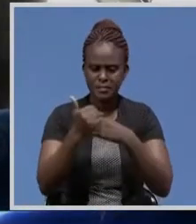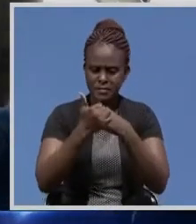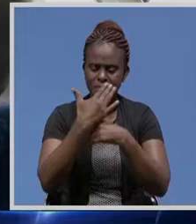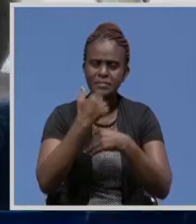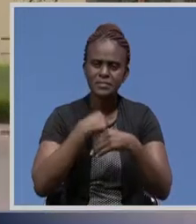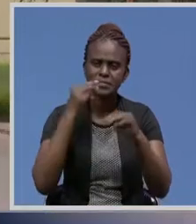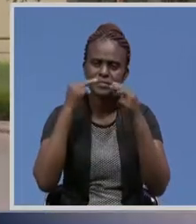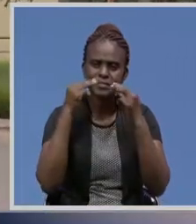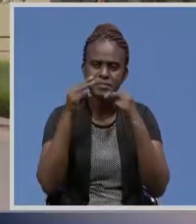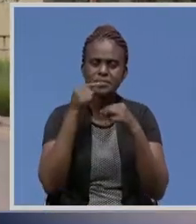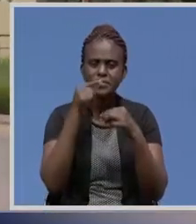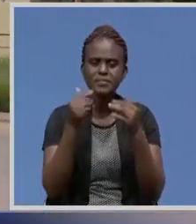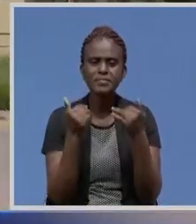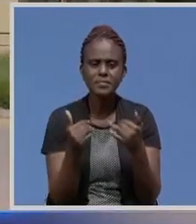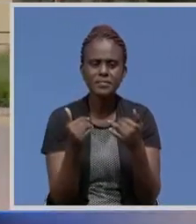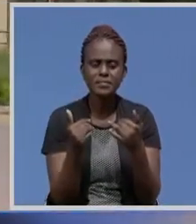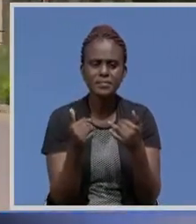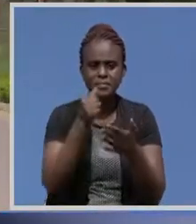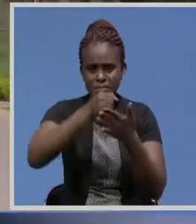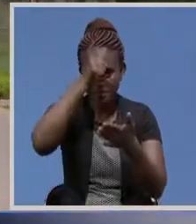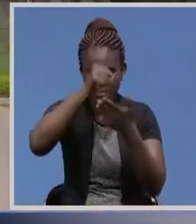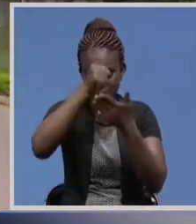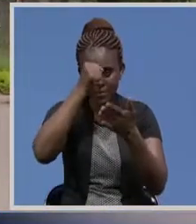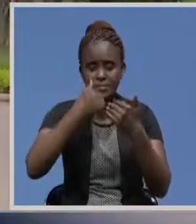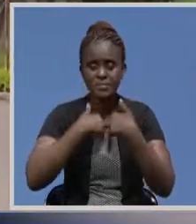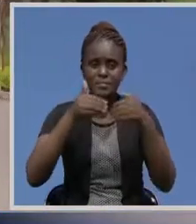message and said students had damaged the bus.